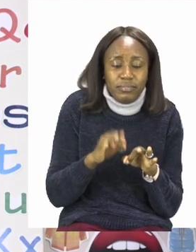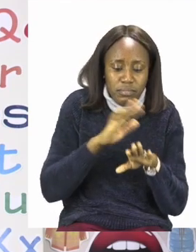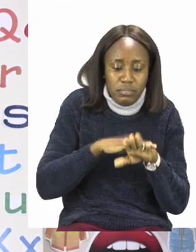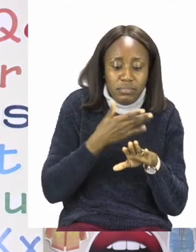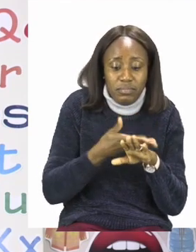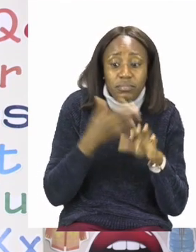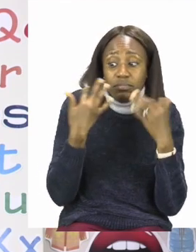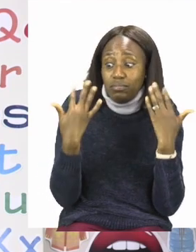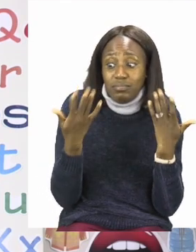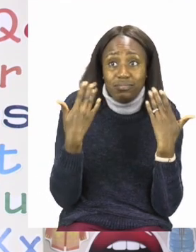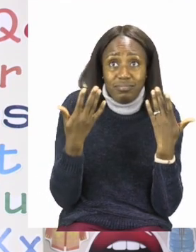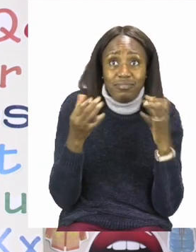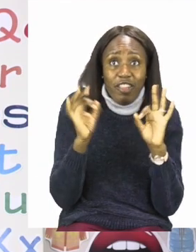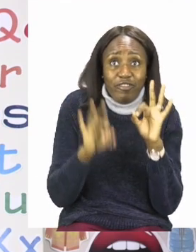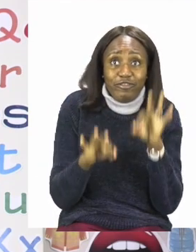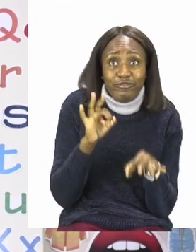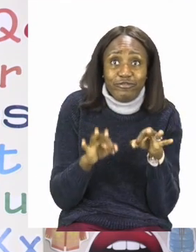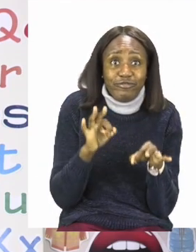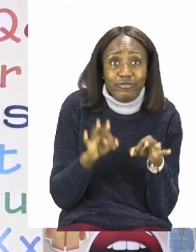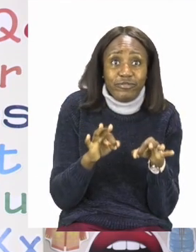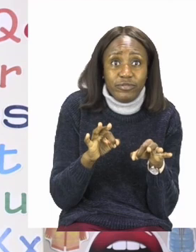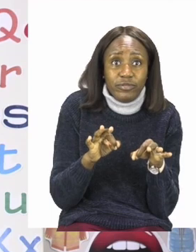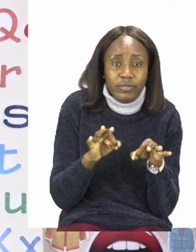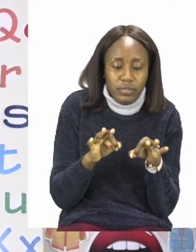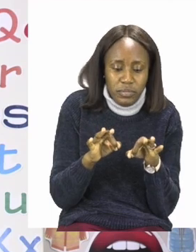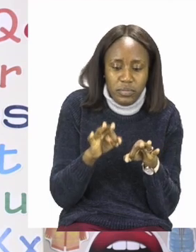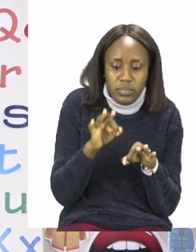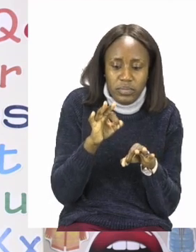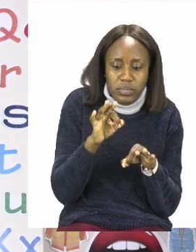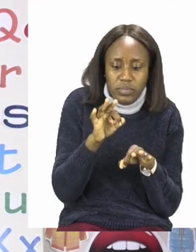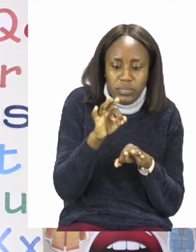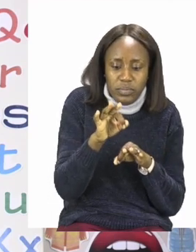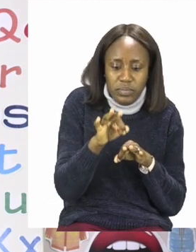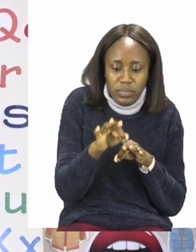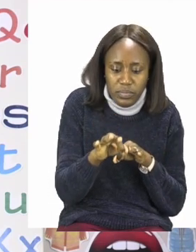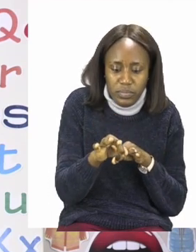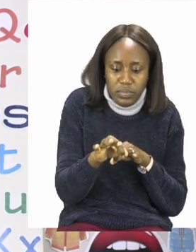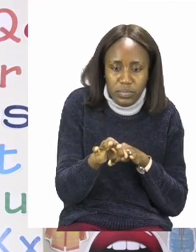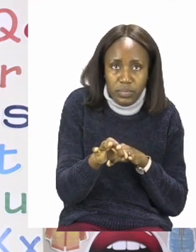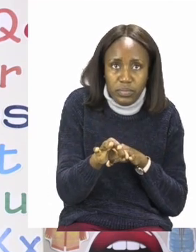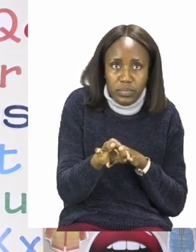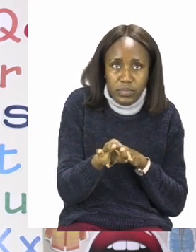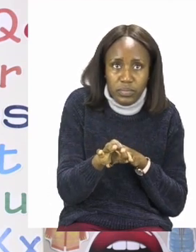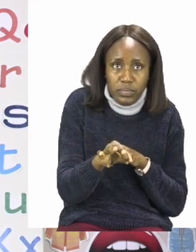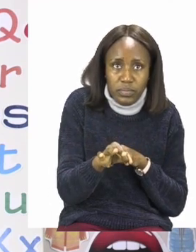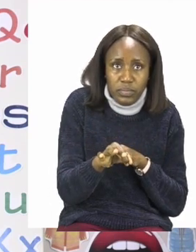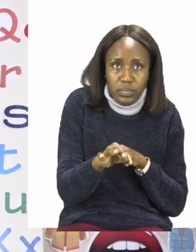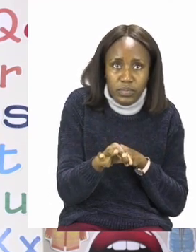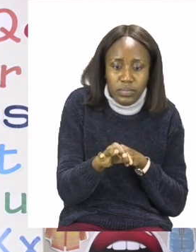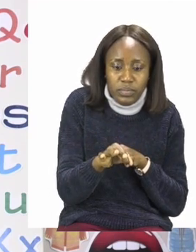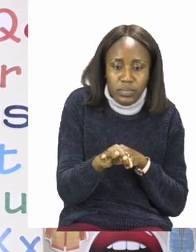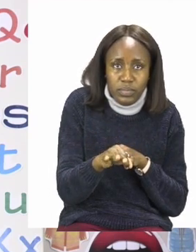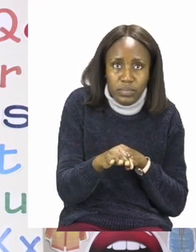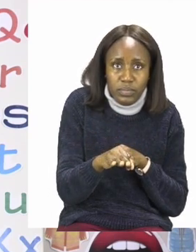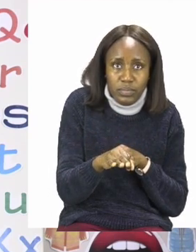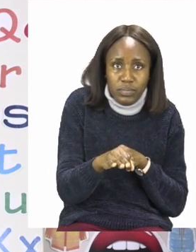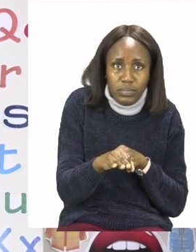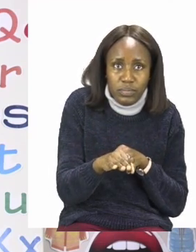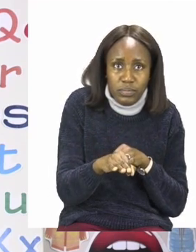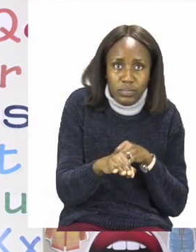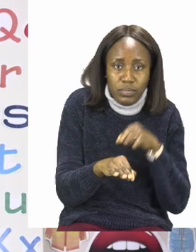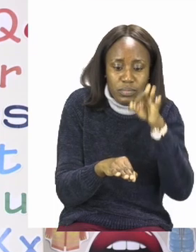are feet for now. If one foot is there, so that is one. One foot.